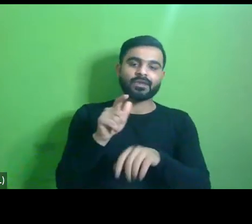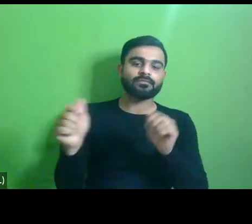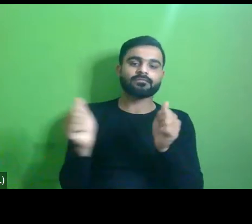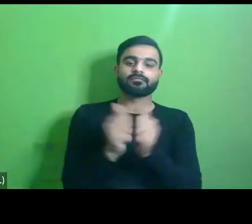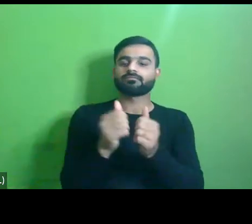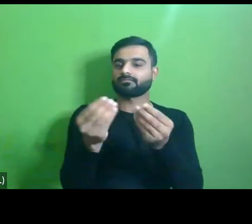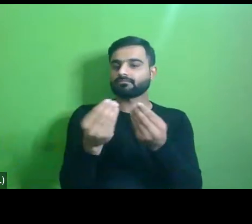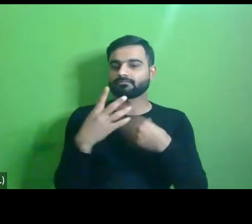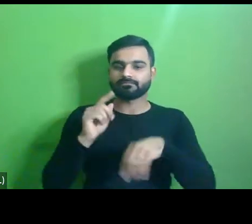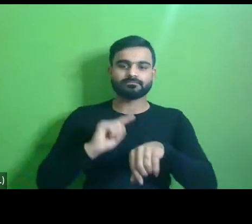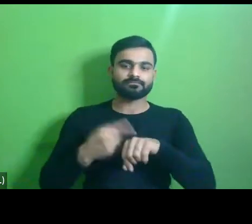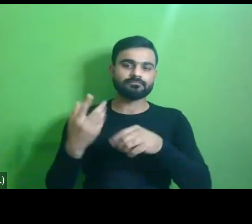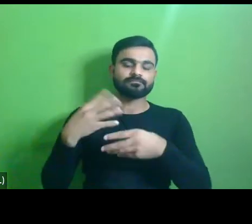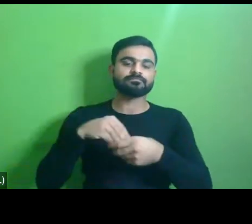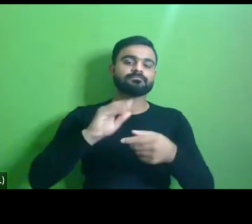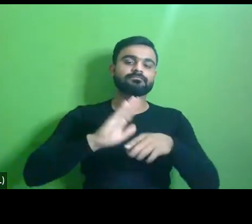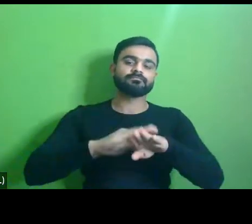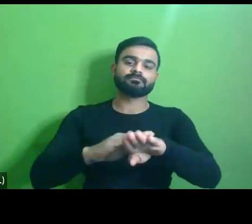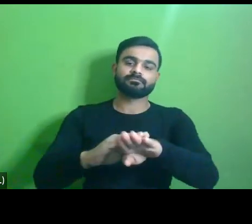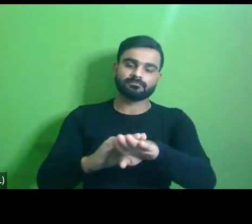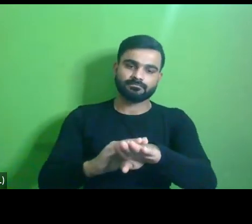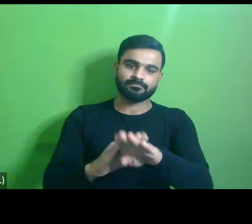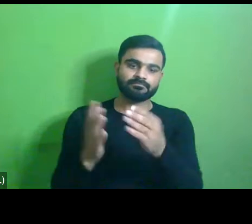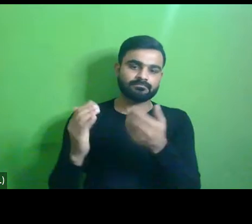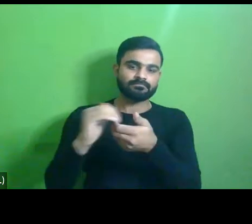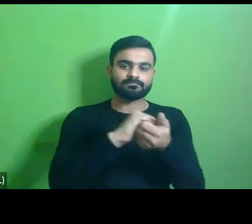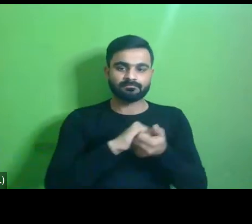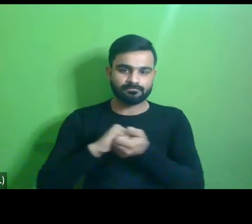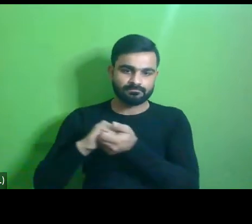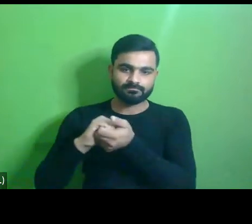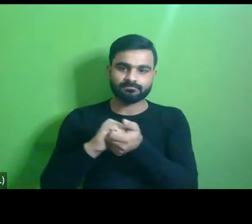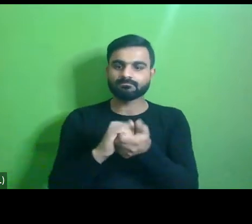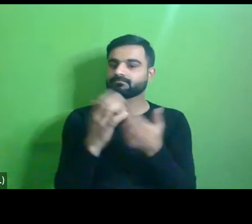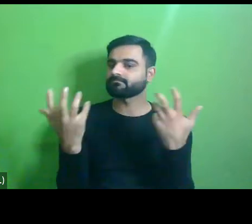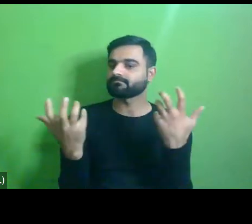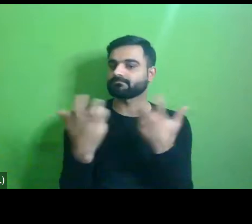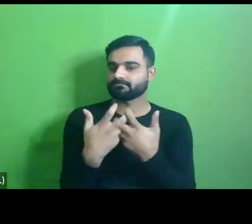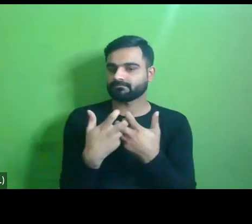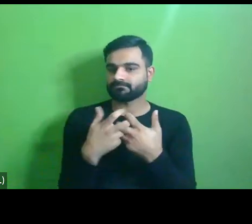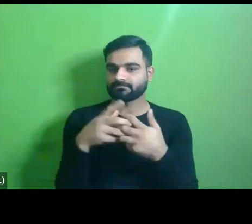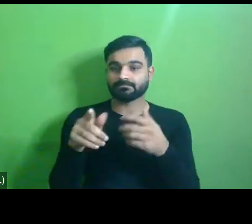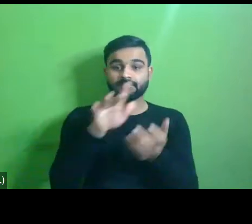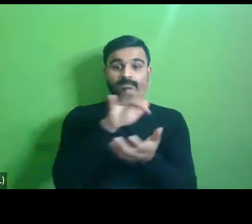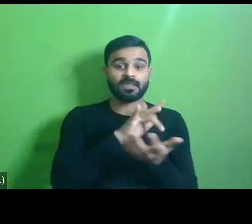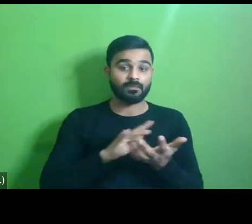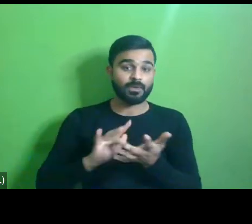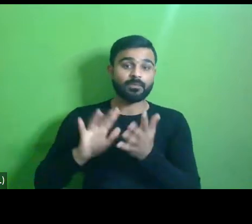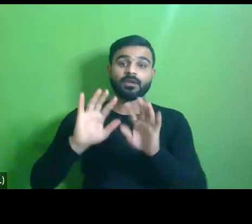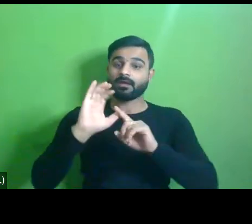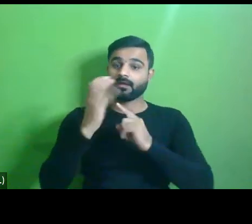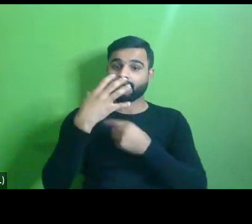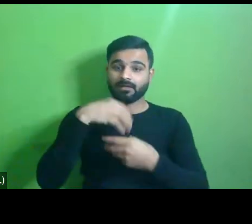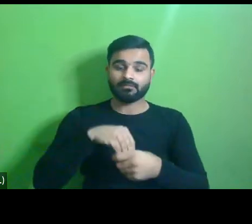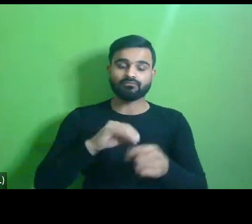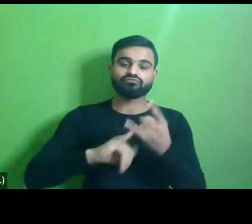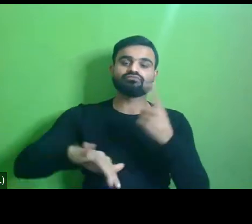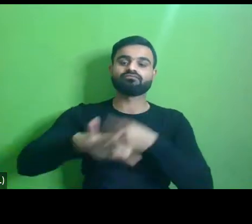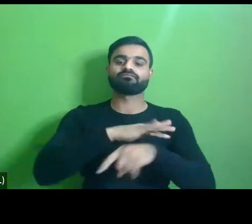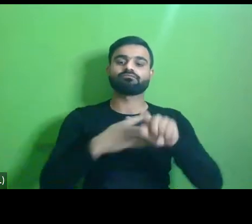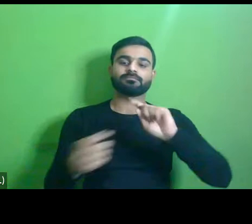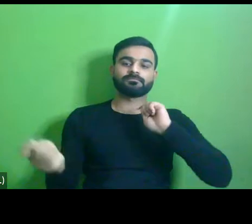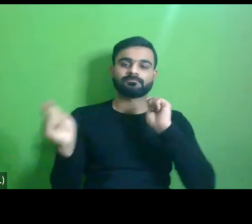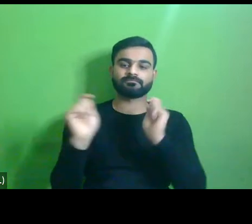opportunity to experience, engage, and interact. These are the places of cultural and social exchange,